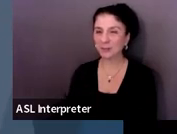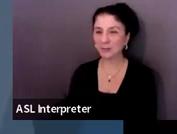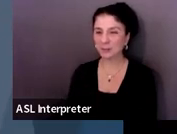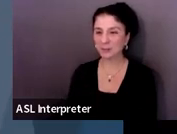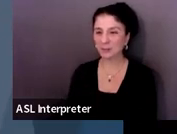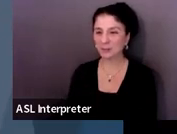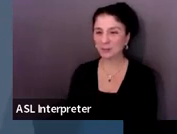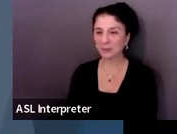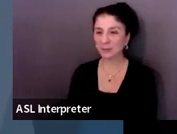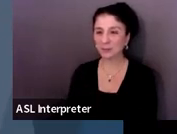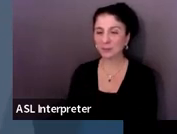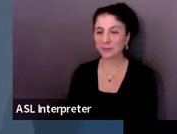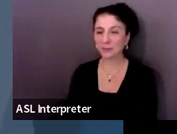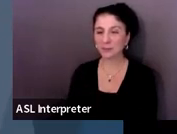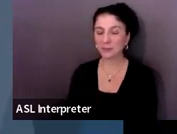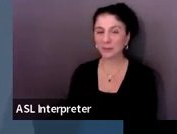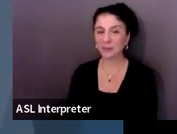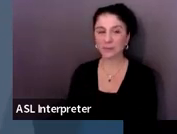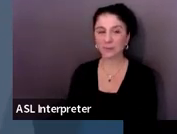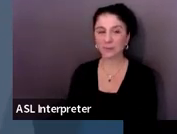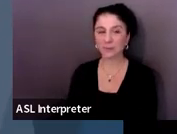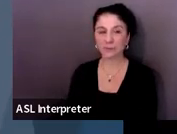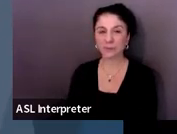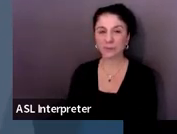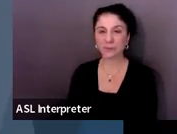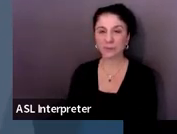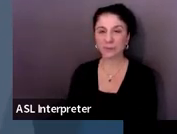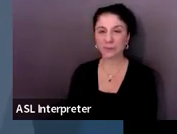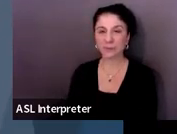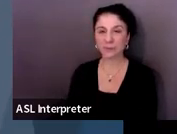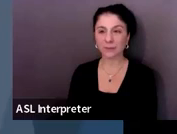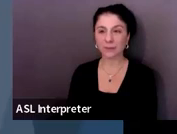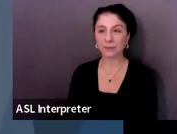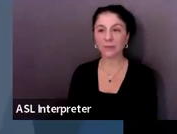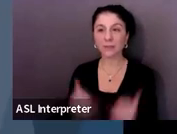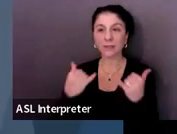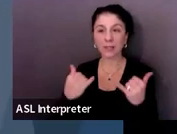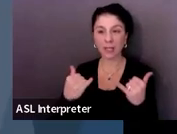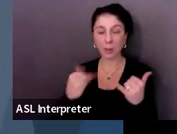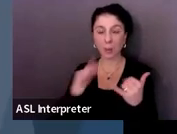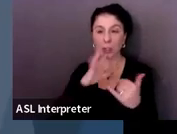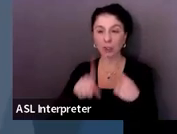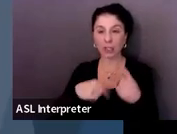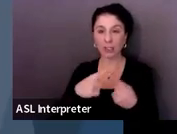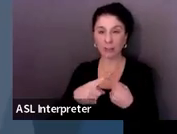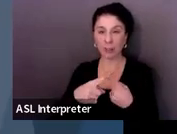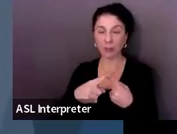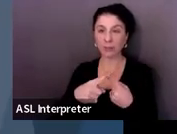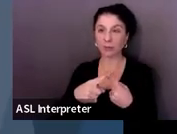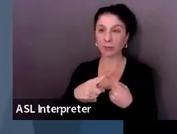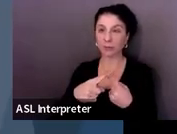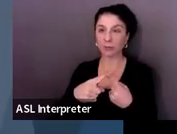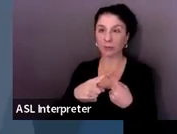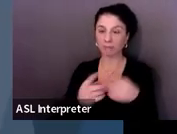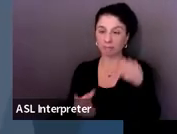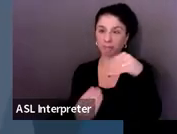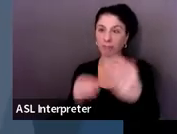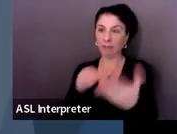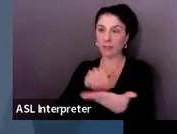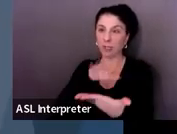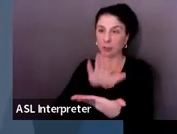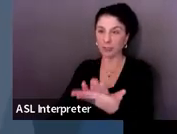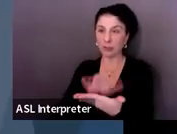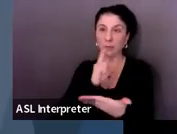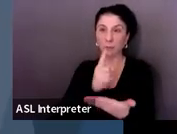All right. So we are going to talk about the actual documentation of, on the transition plan.